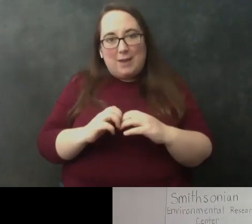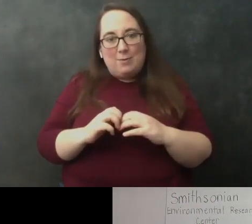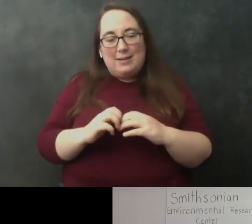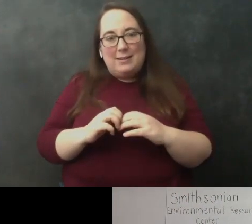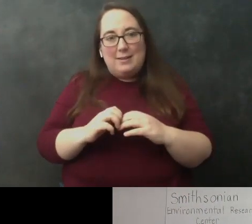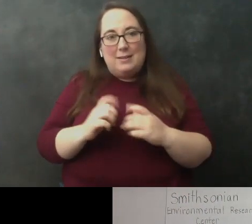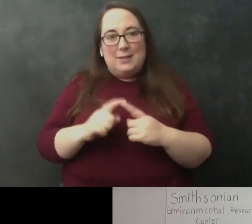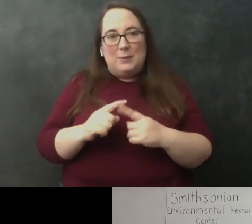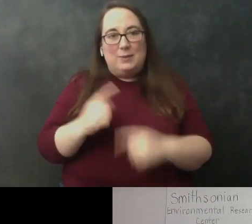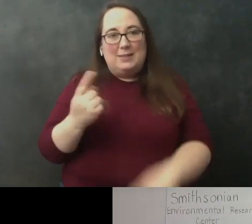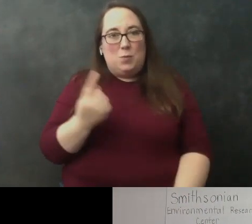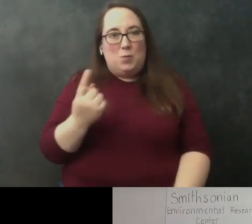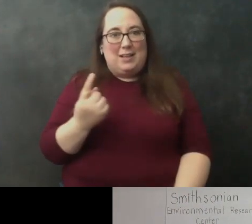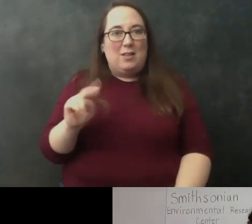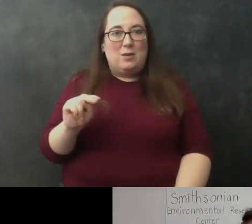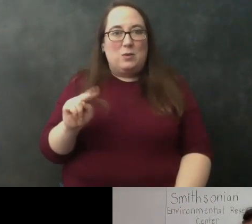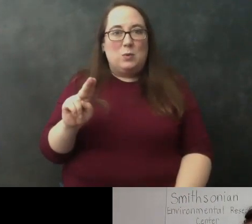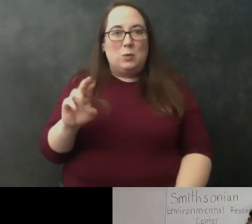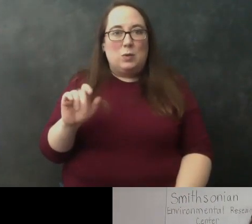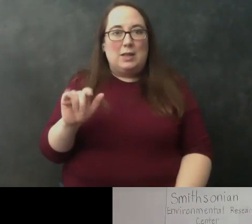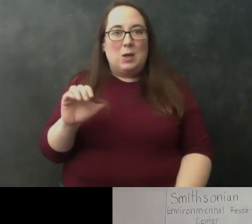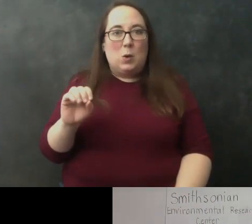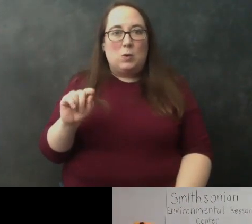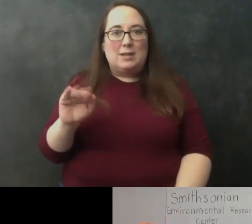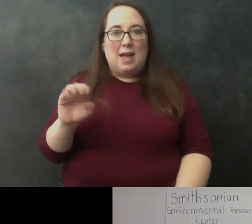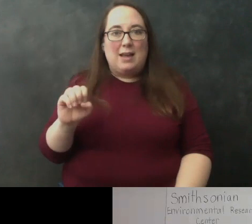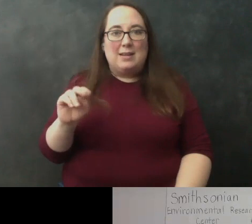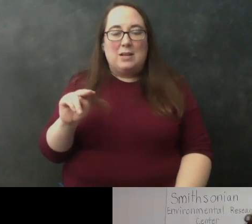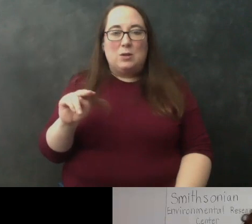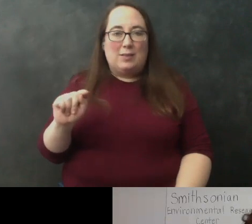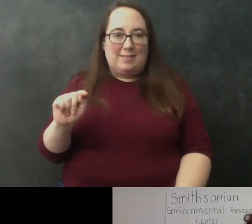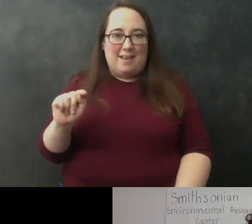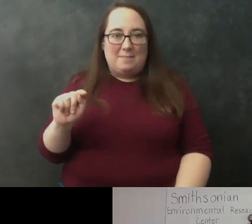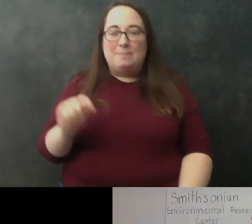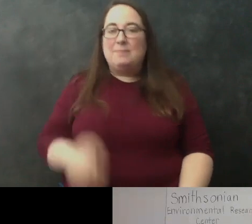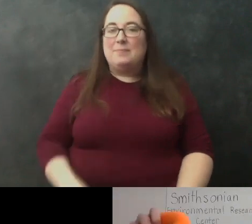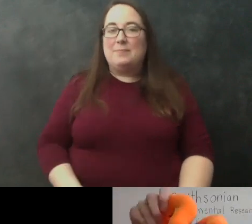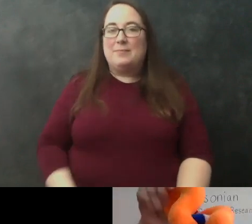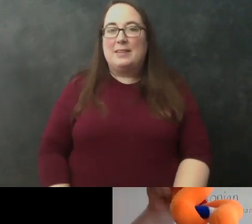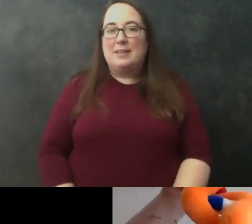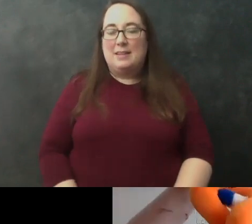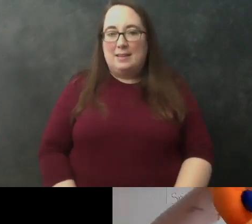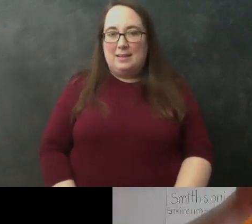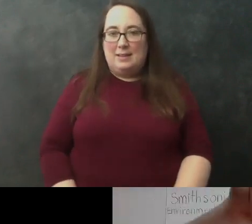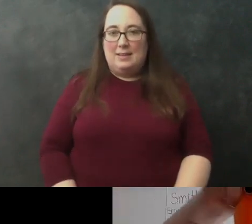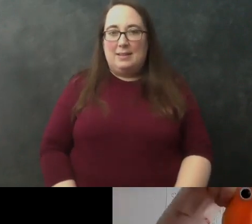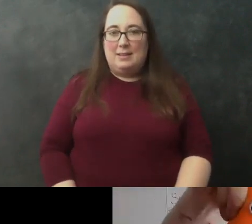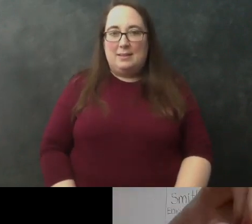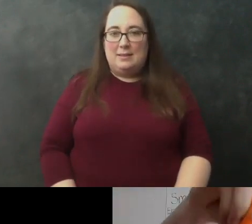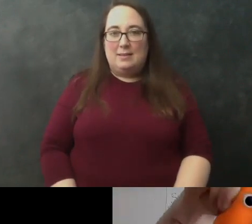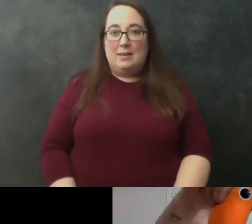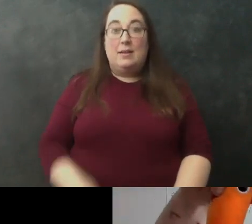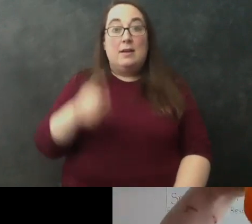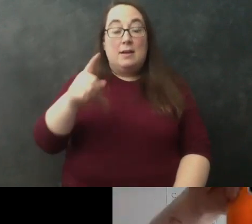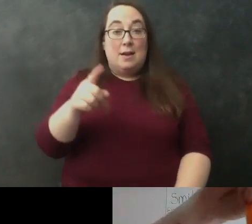nucleotides right all right so this is kind of a trick but i think you could do this does the